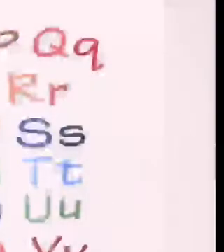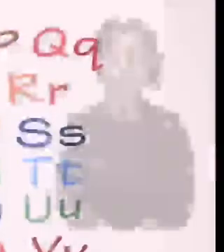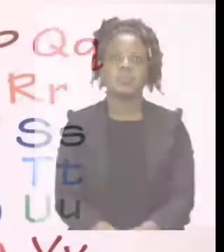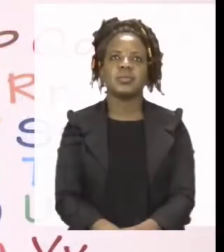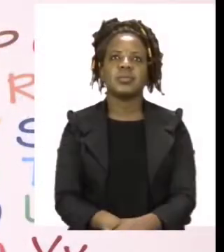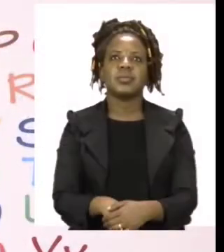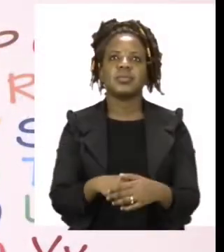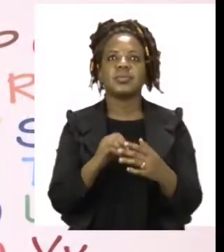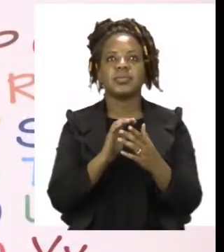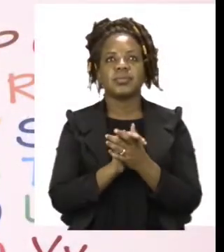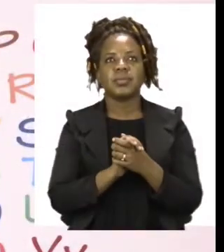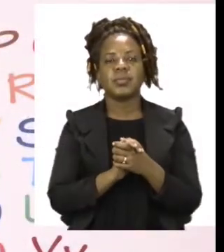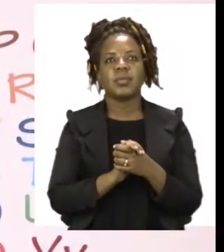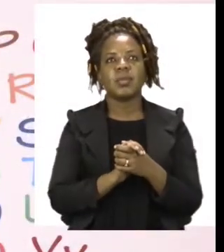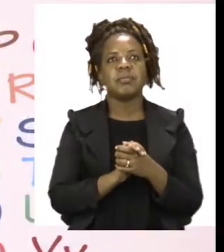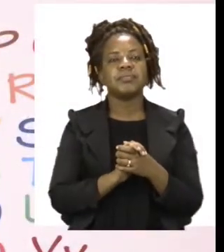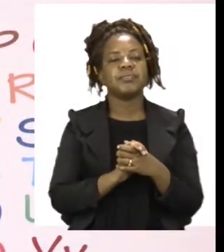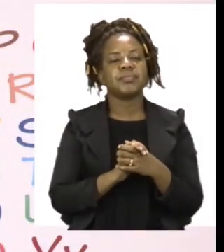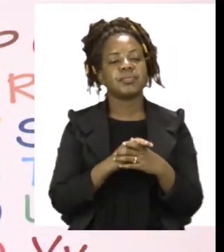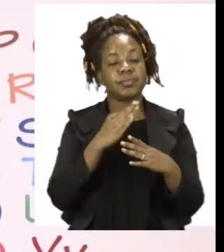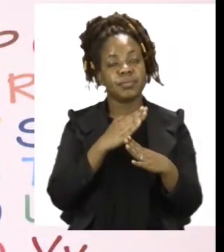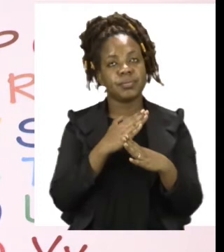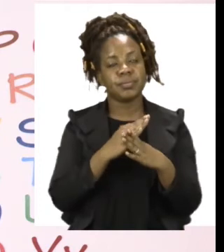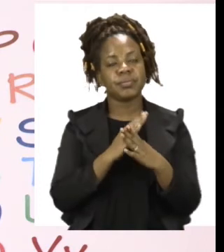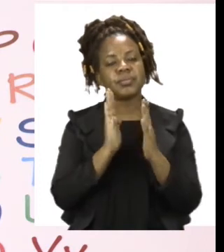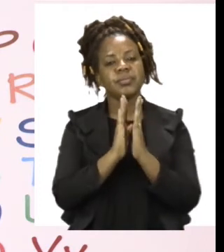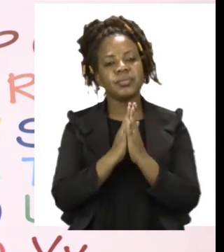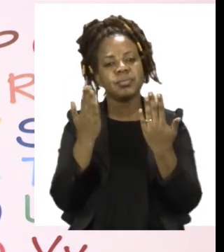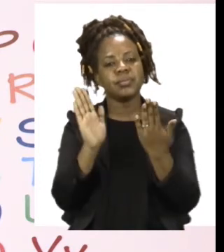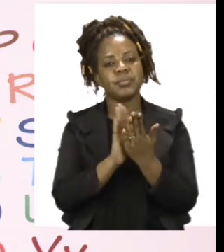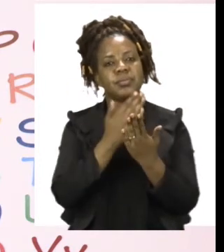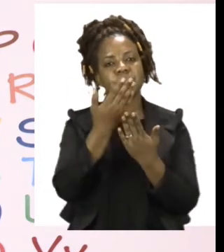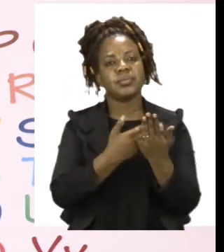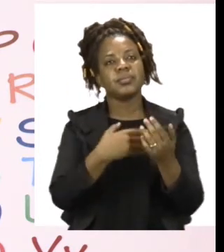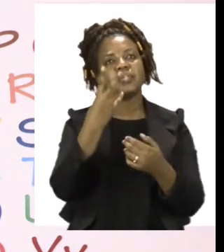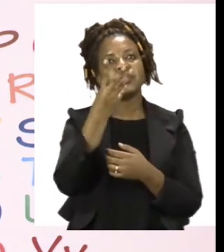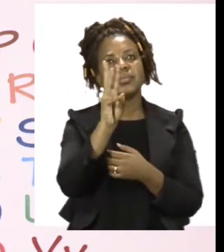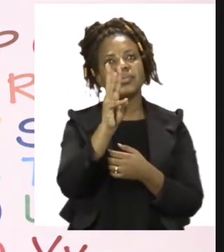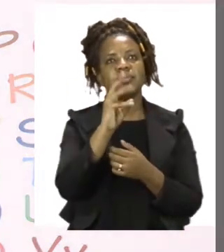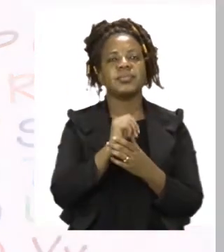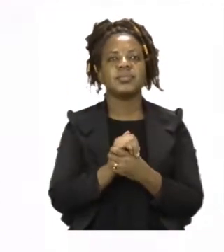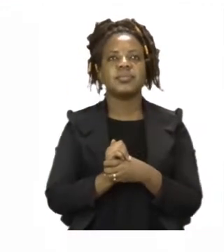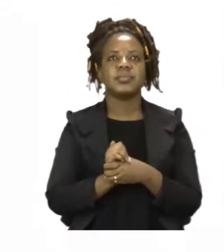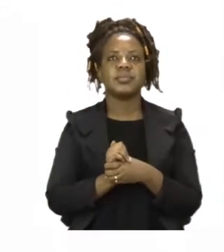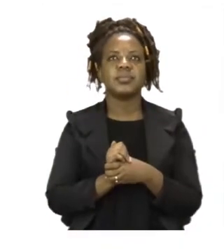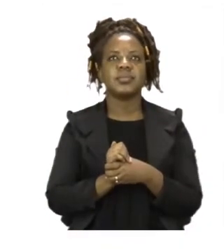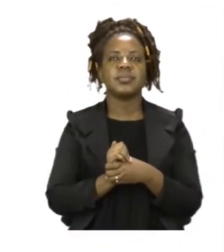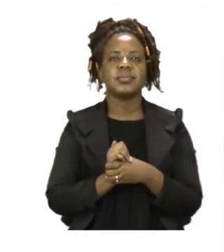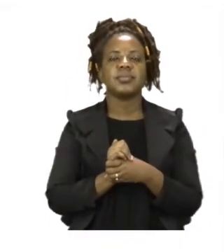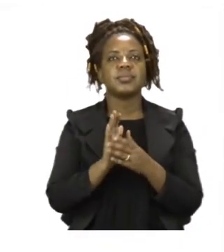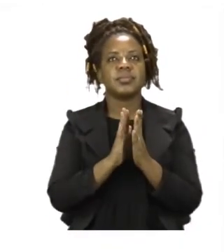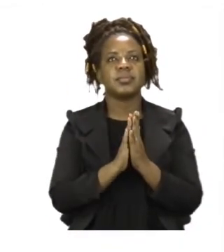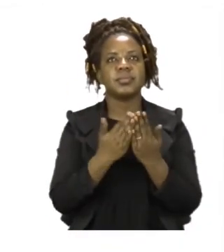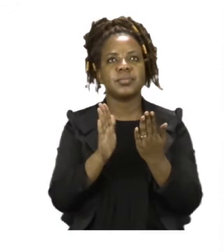Now for our exercise boys and girls let's turn to page six. On page six we